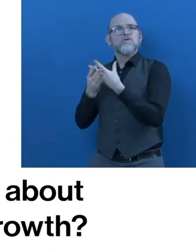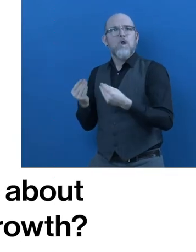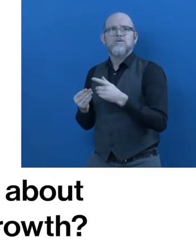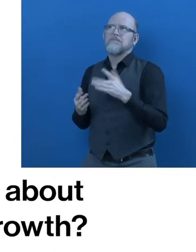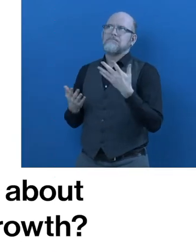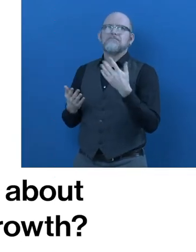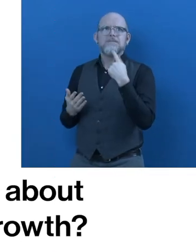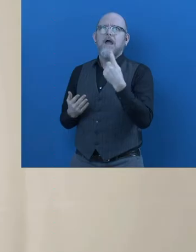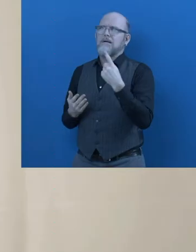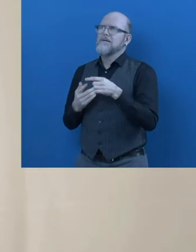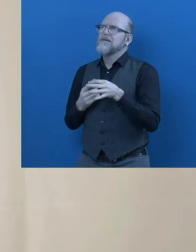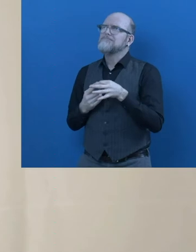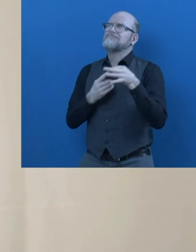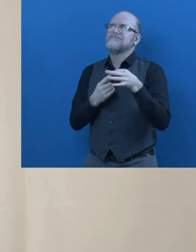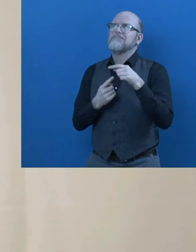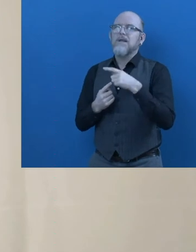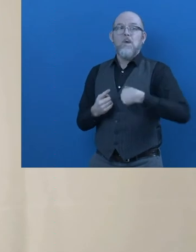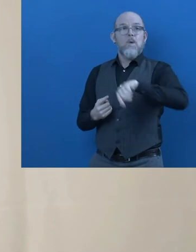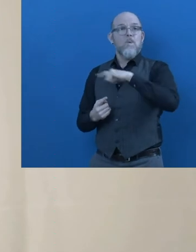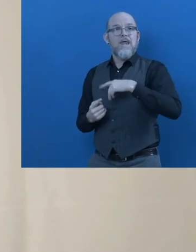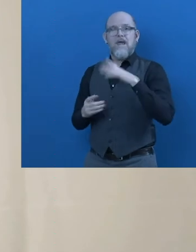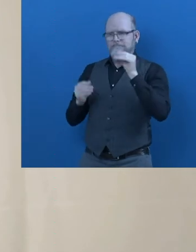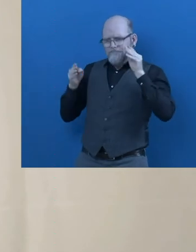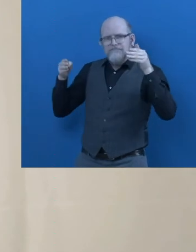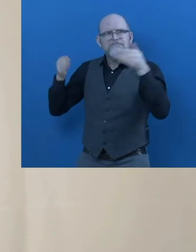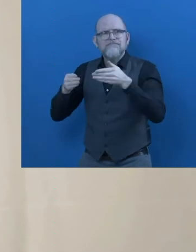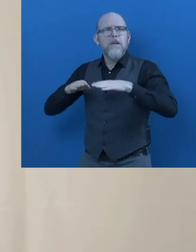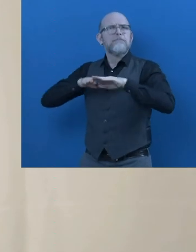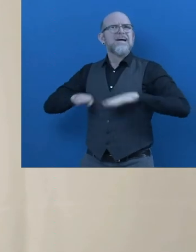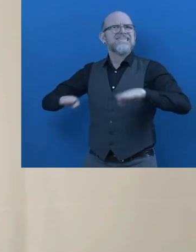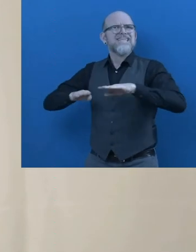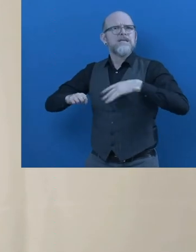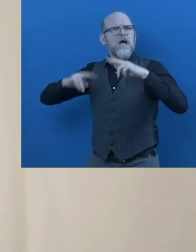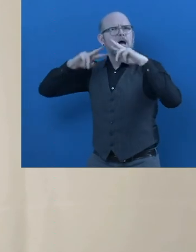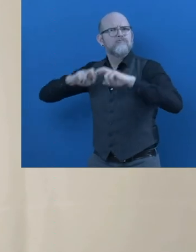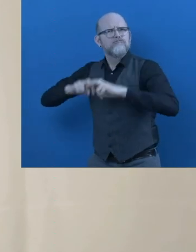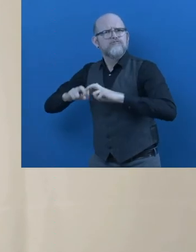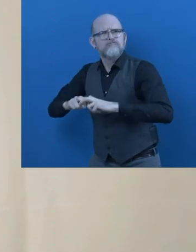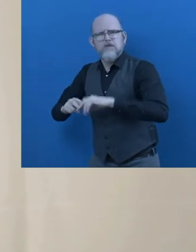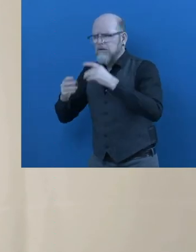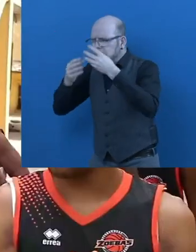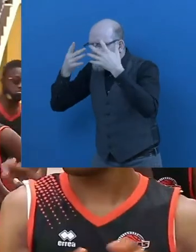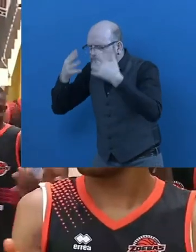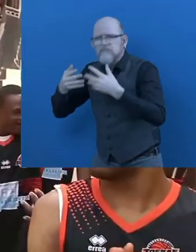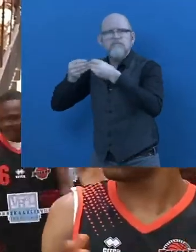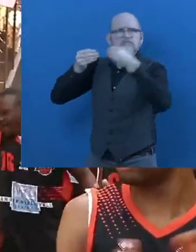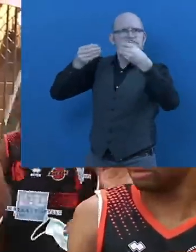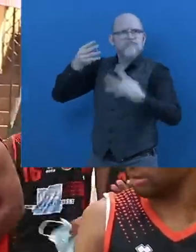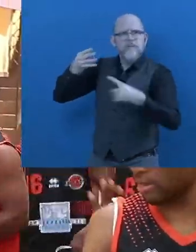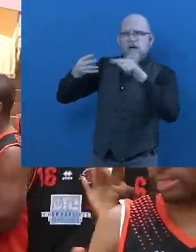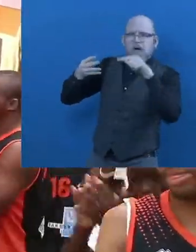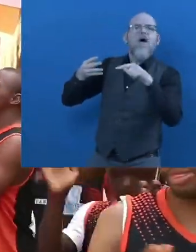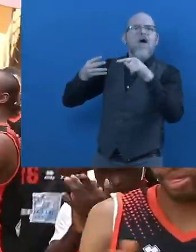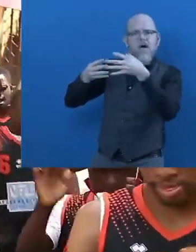Initiative for Growth? Our solution is quite unique and it differs because we focus our solution based on